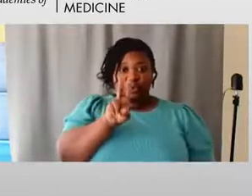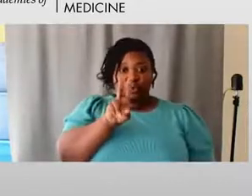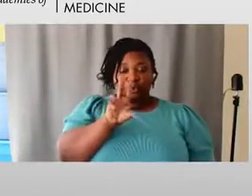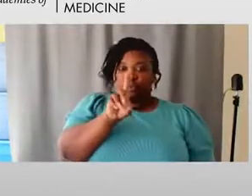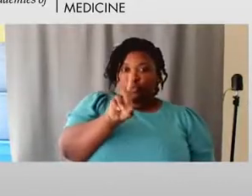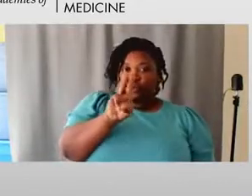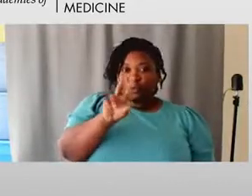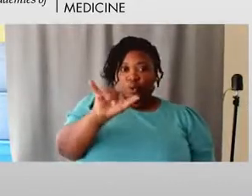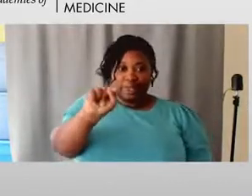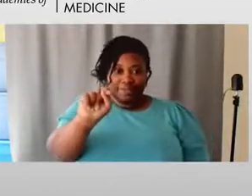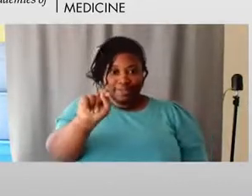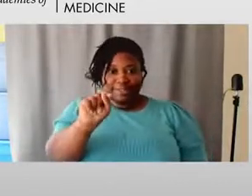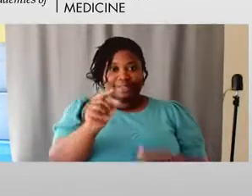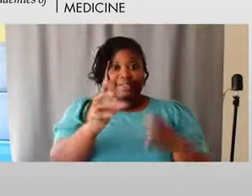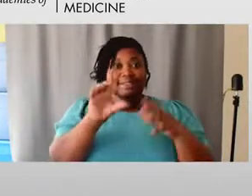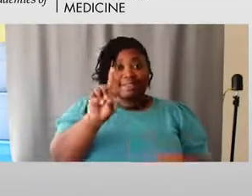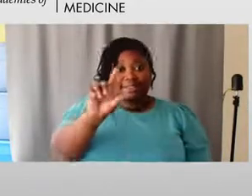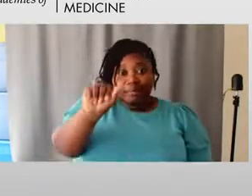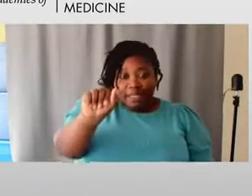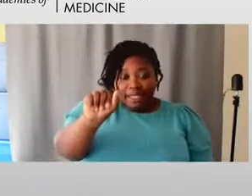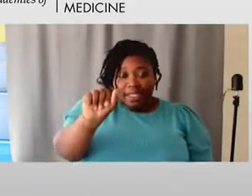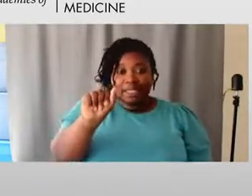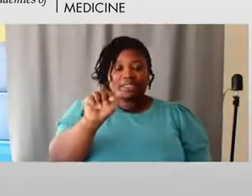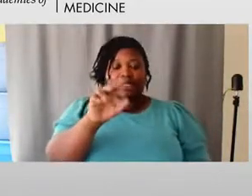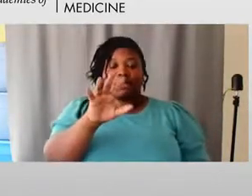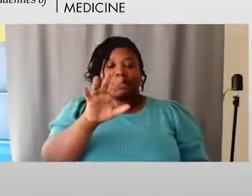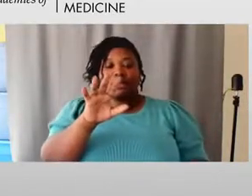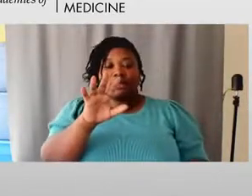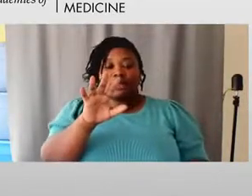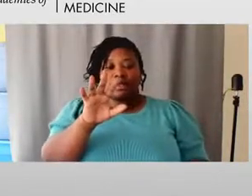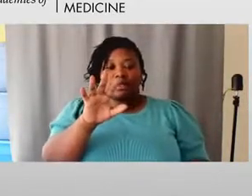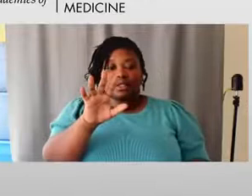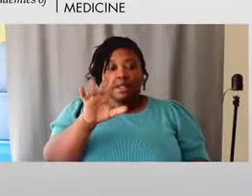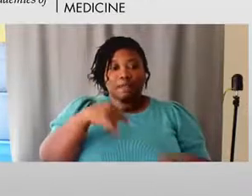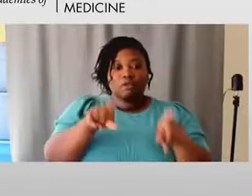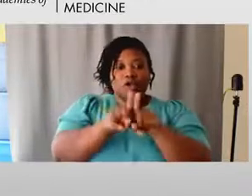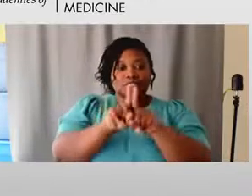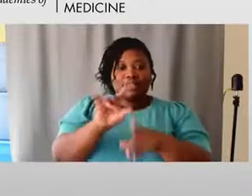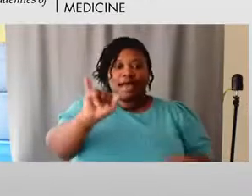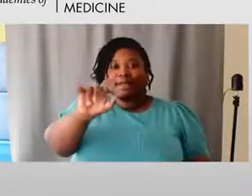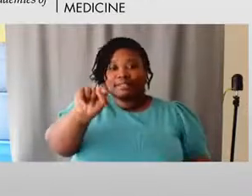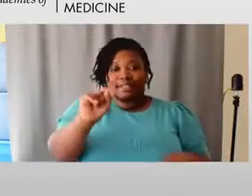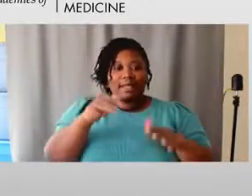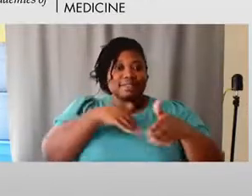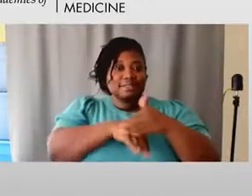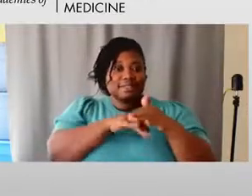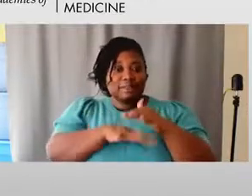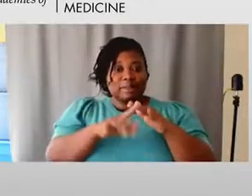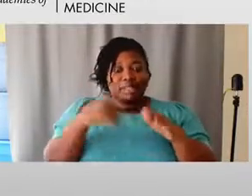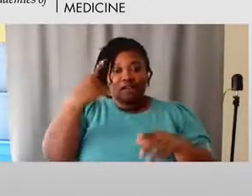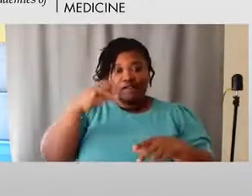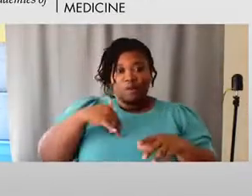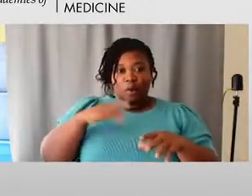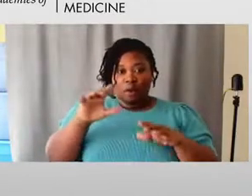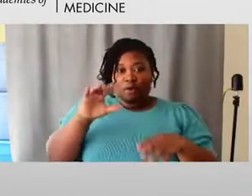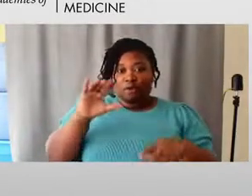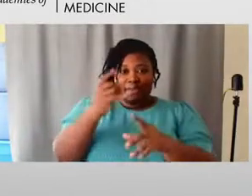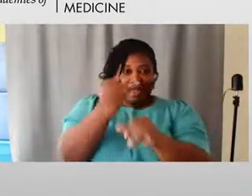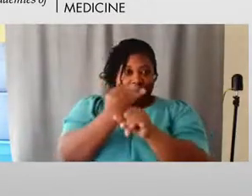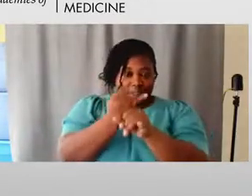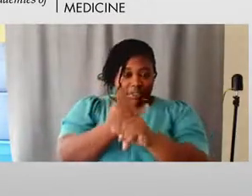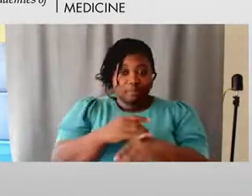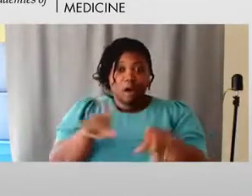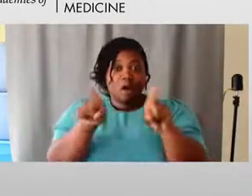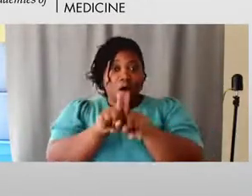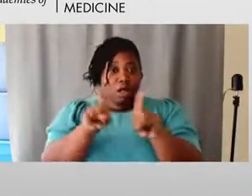Opportunities, Inter-Networking, and Technology. And the IT Accessibility Team for our campus. I'm also an affiliate professor in the